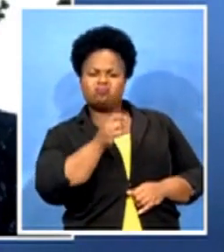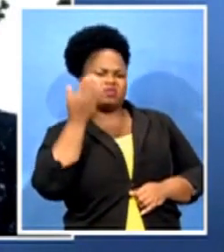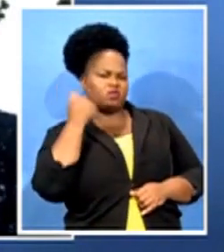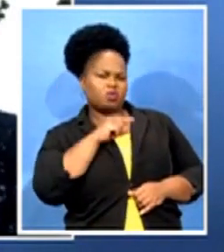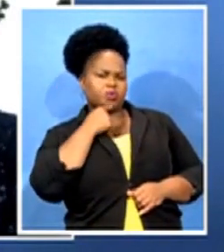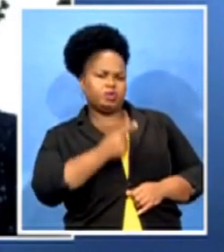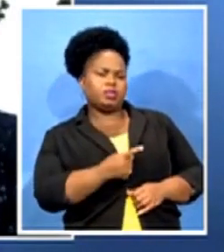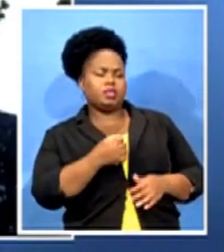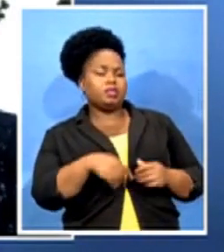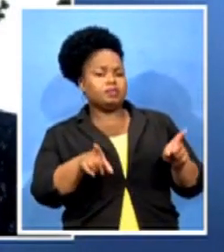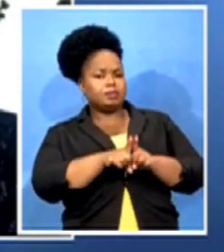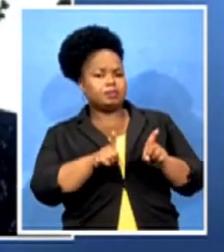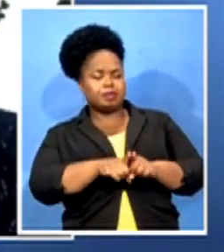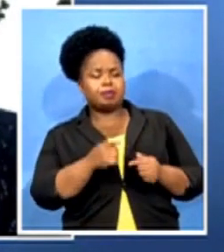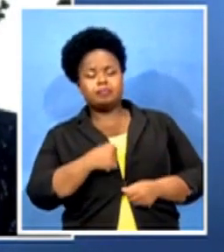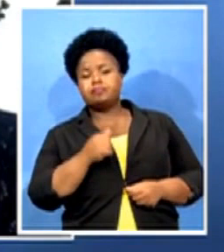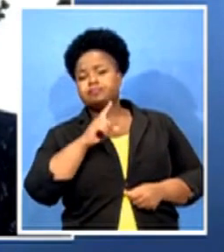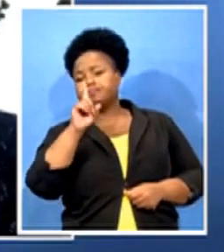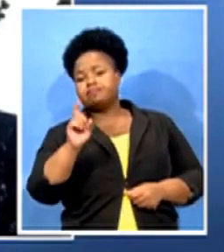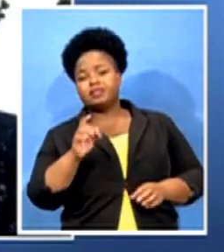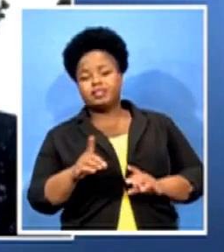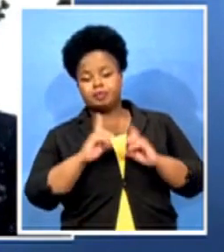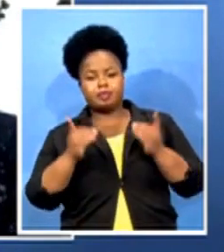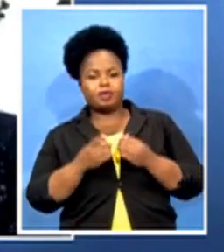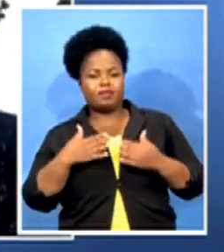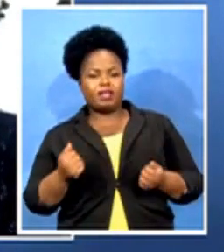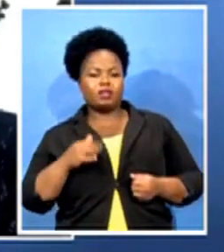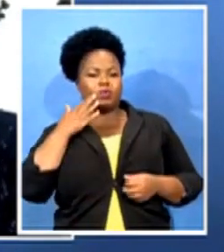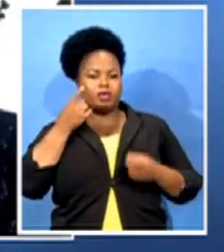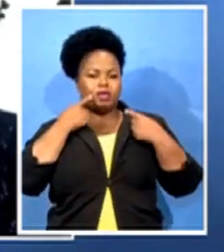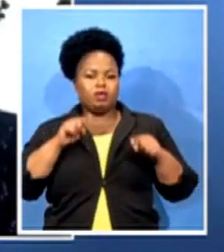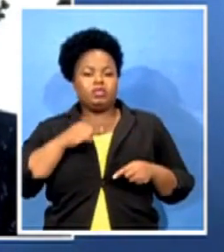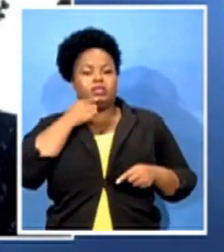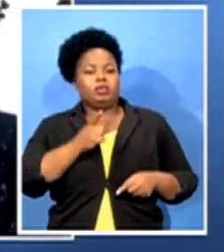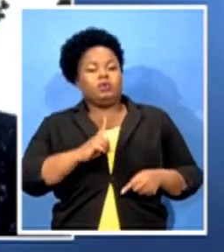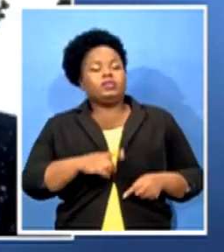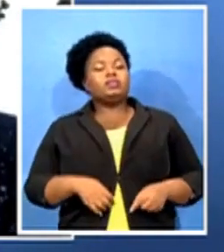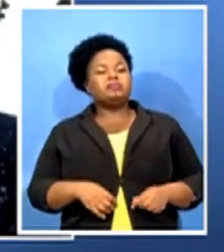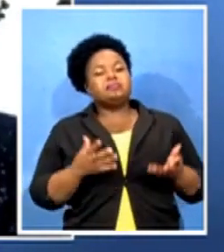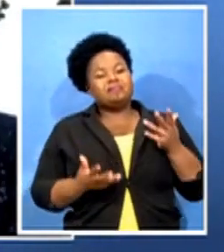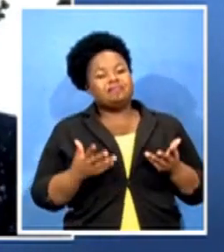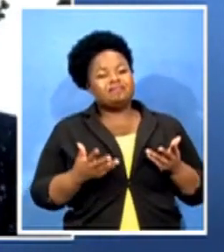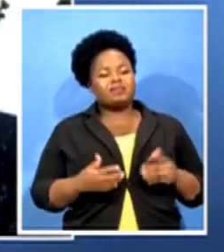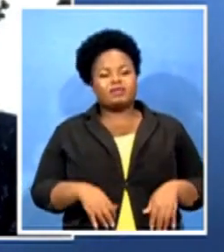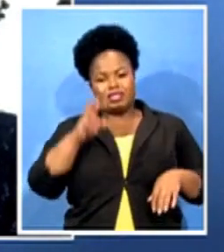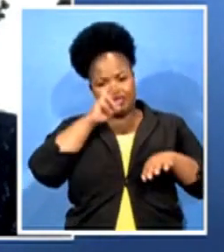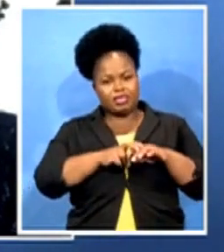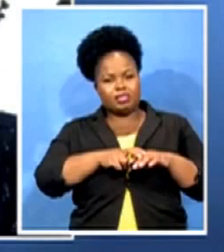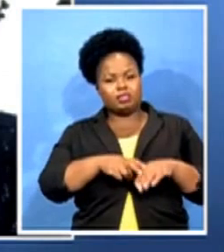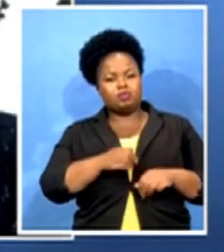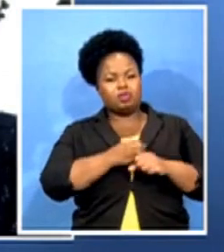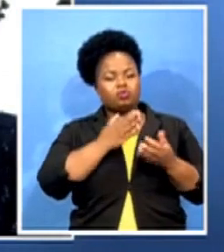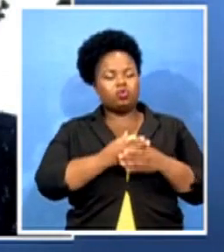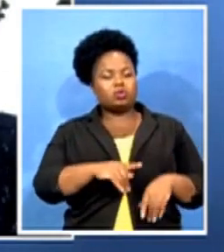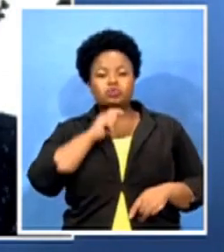what the health department has said in its statement, that it may need to enforce even stricter regulations. Do you